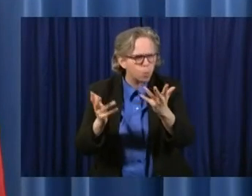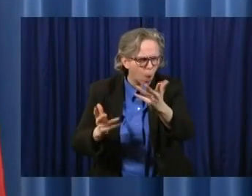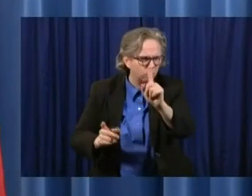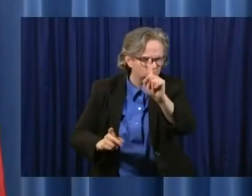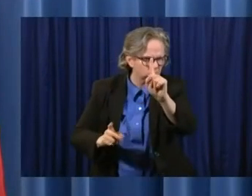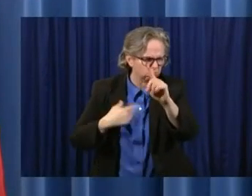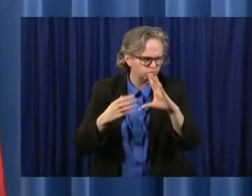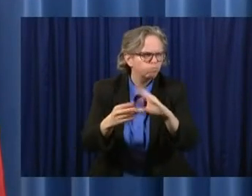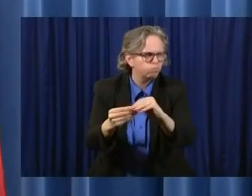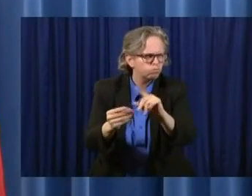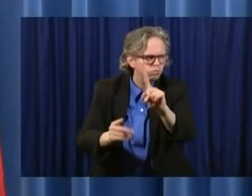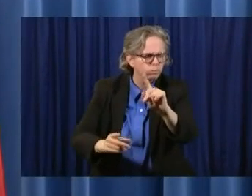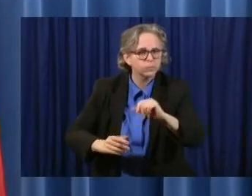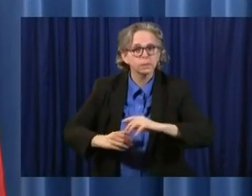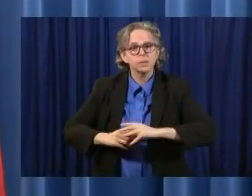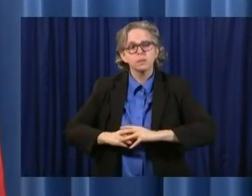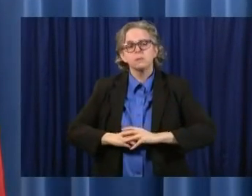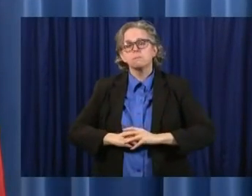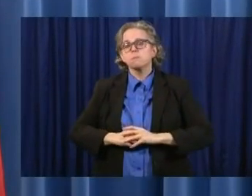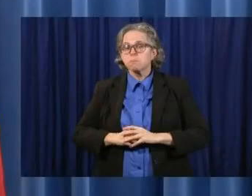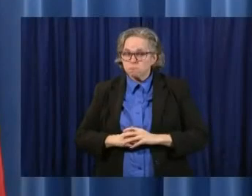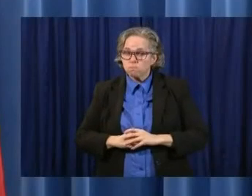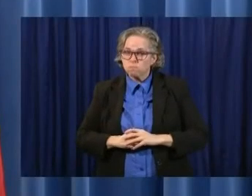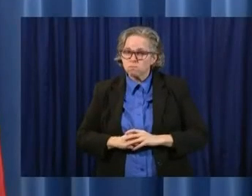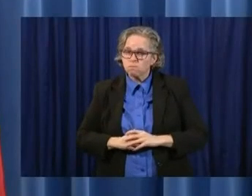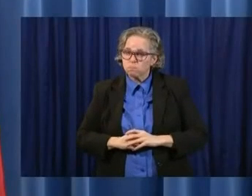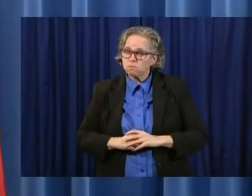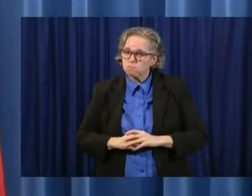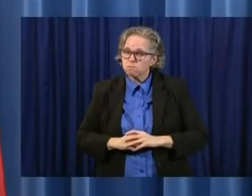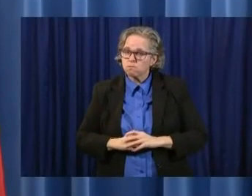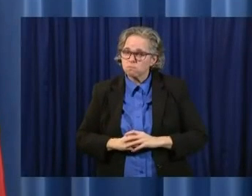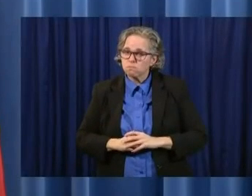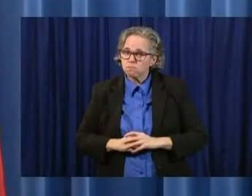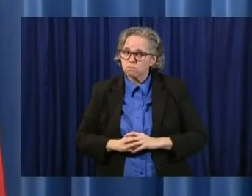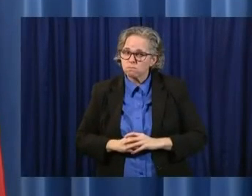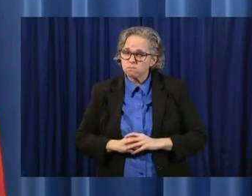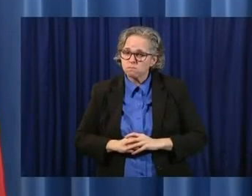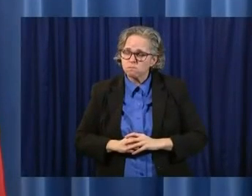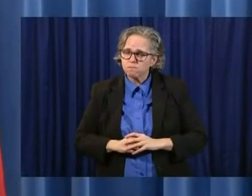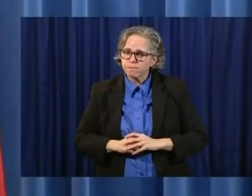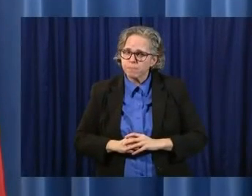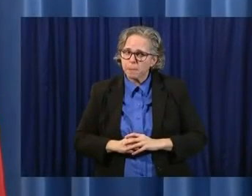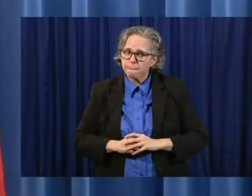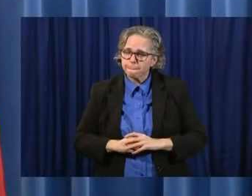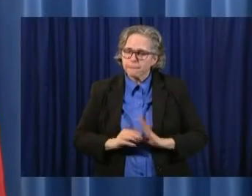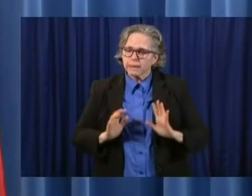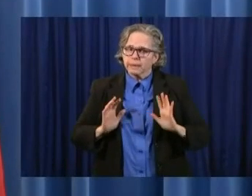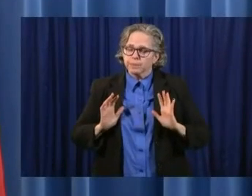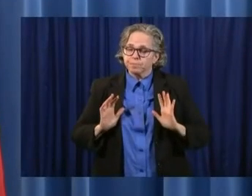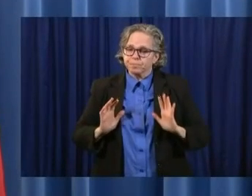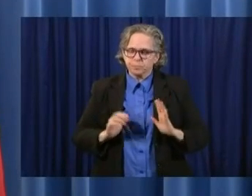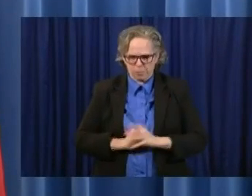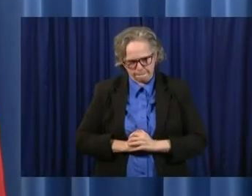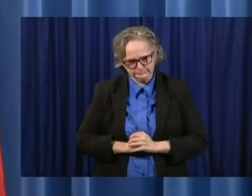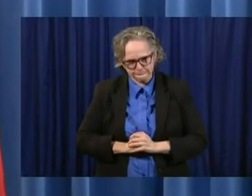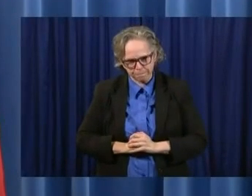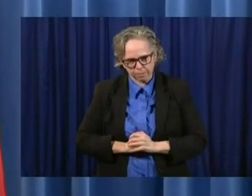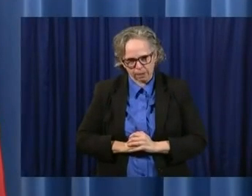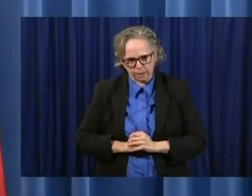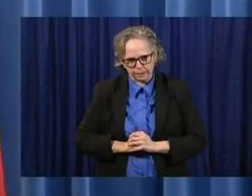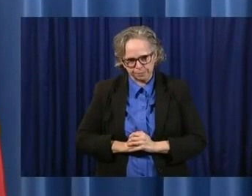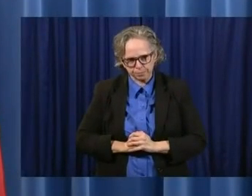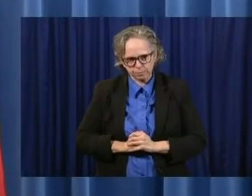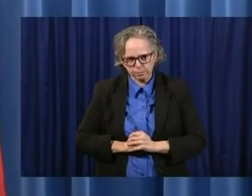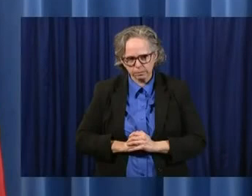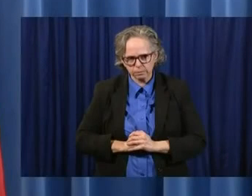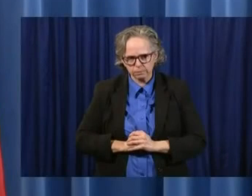It's not fair game to disrespect the